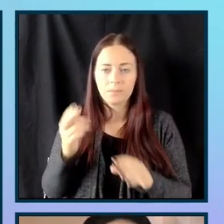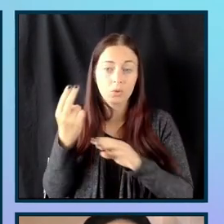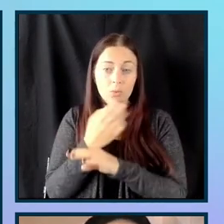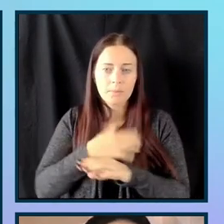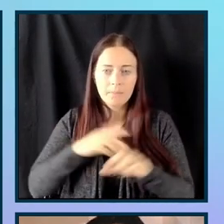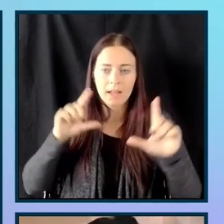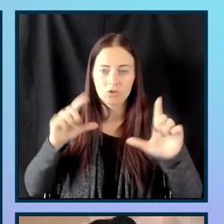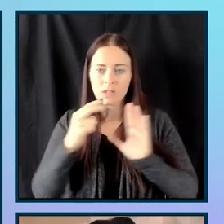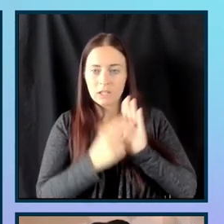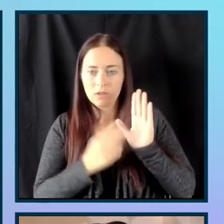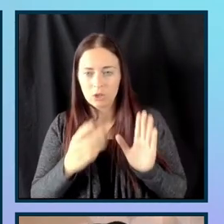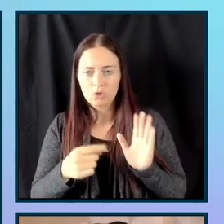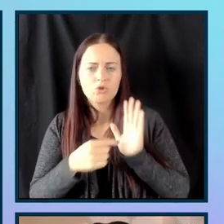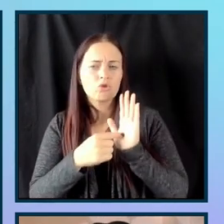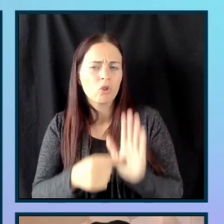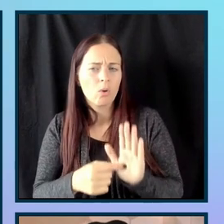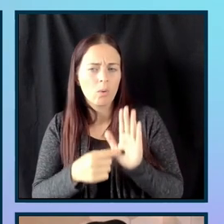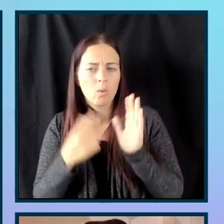looks like.